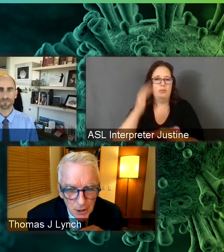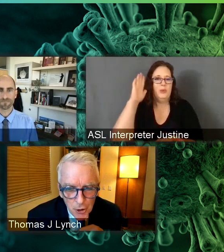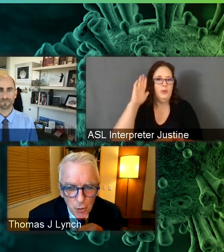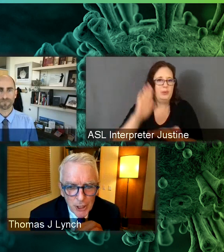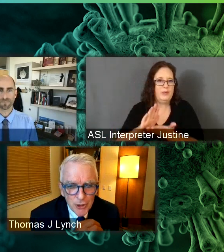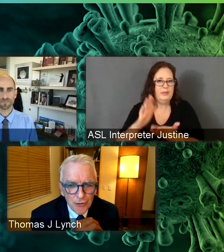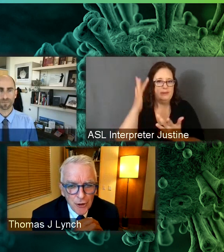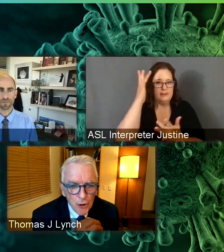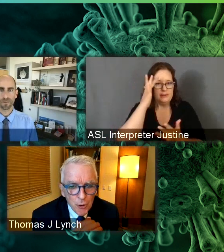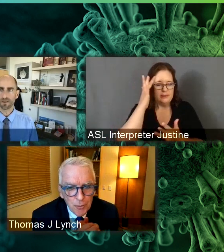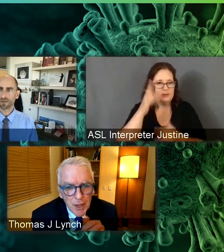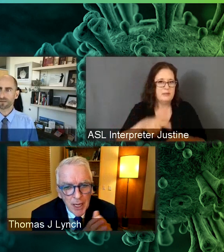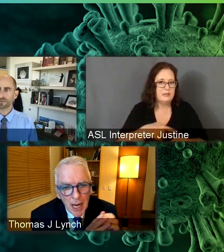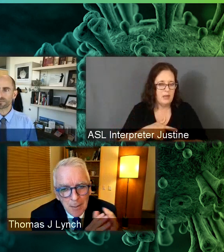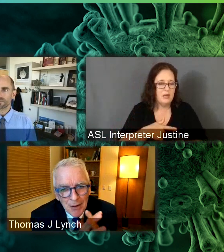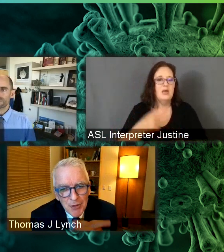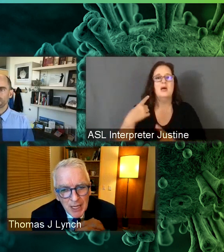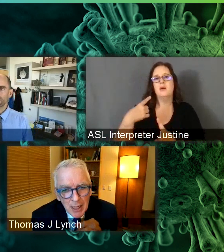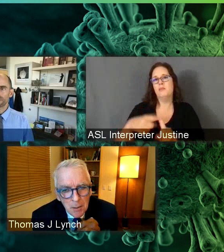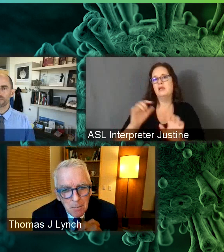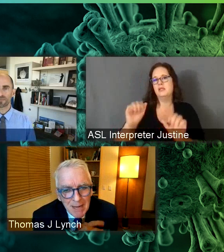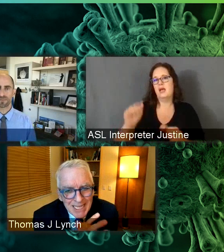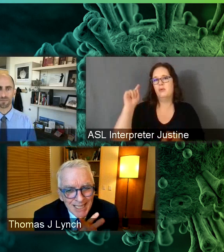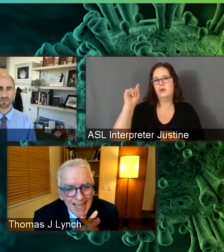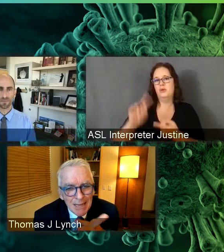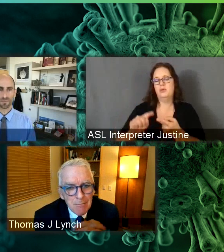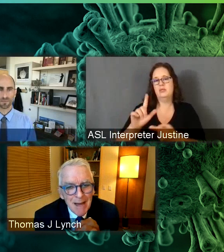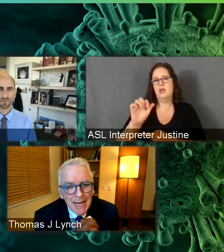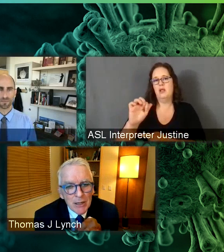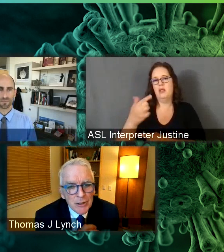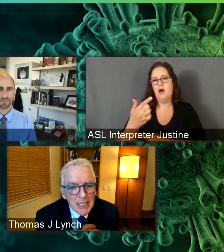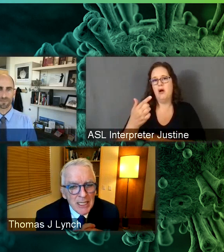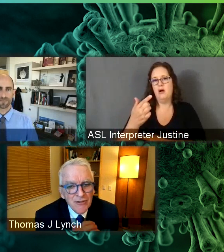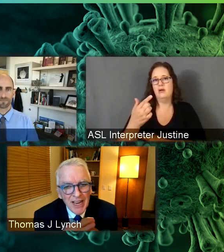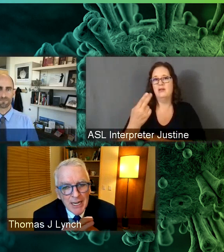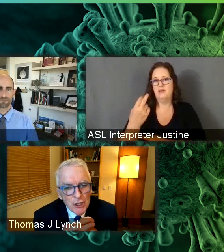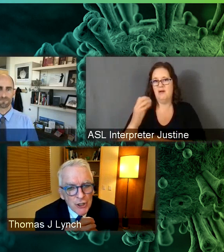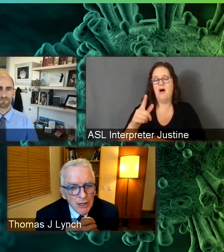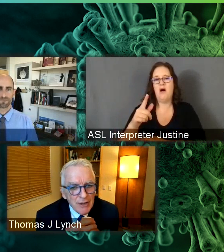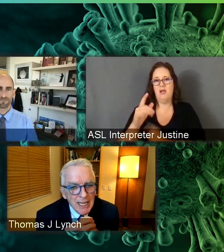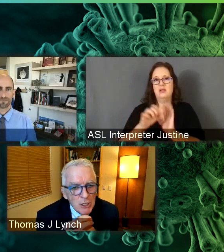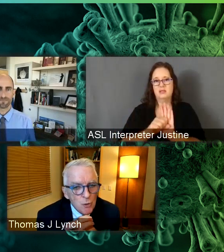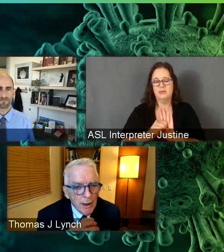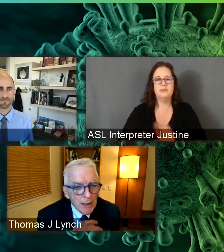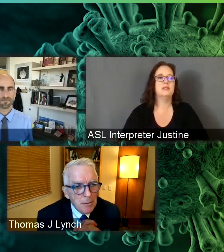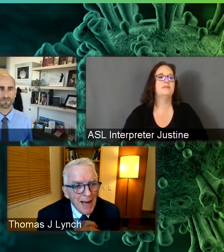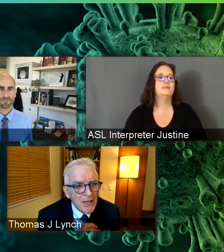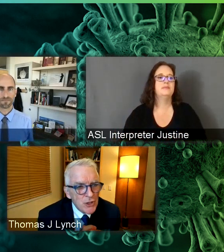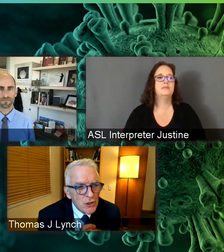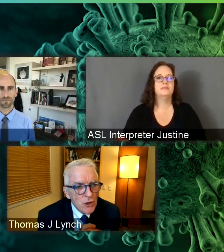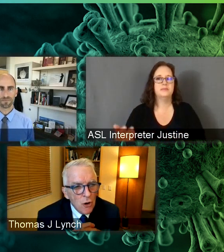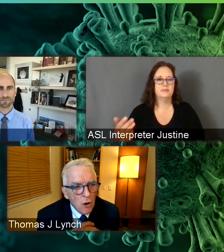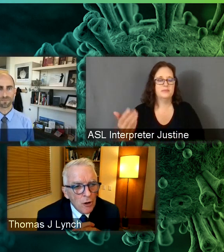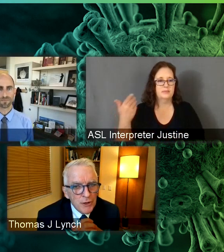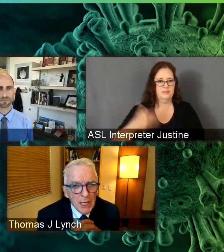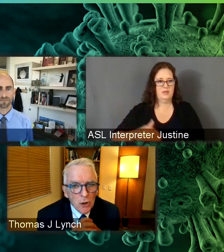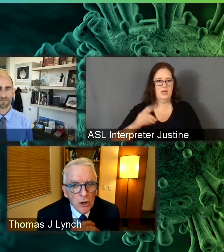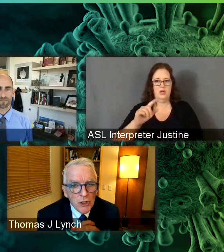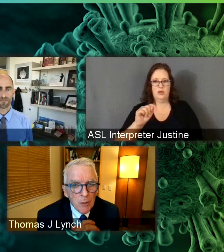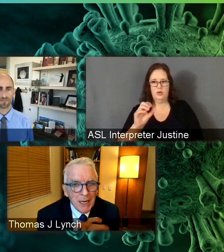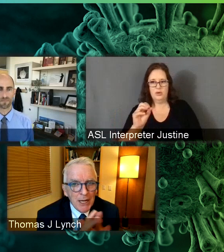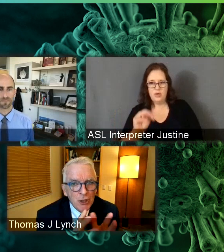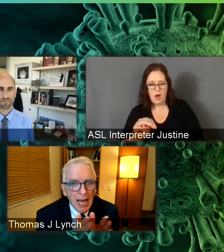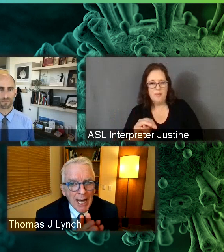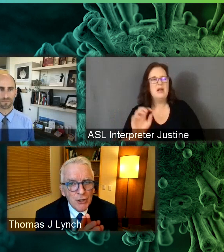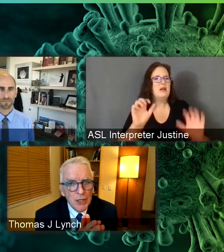I'll put another question for you about the mental and medical disadvantages of kids wearing masks all day